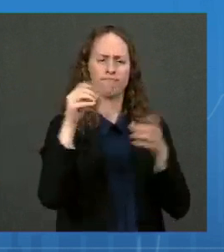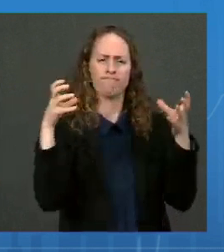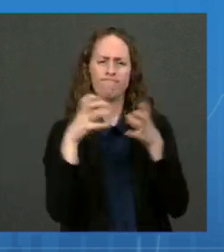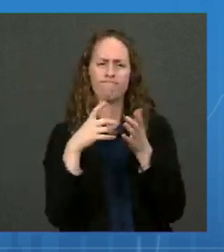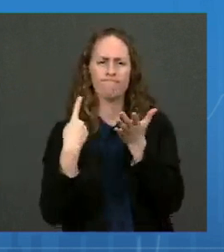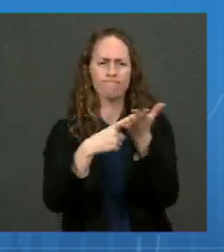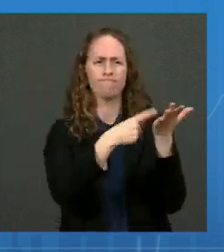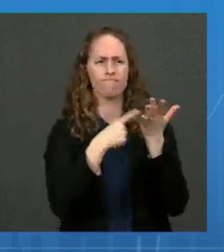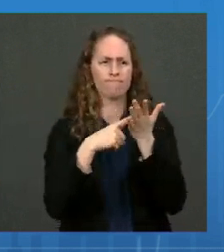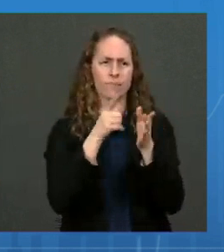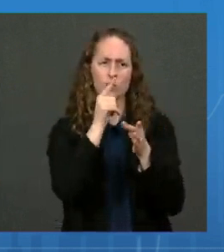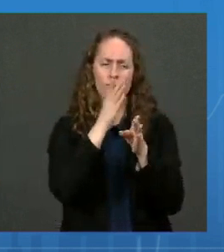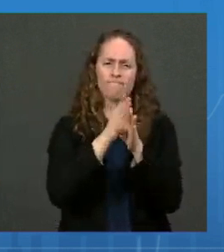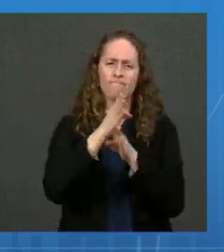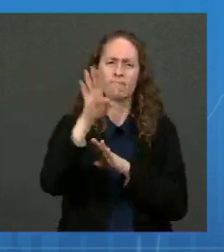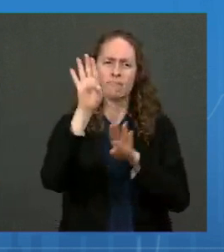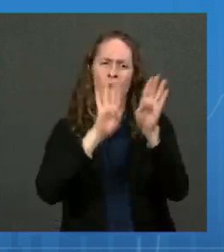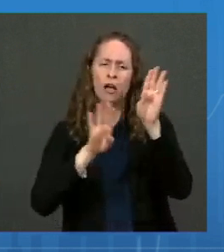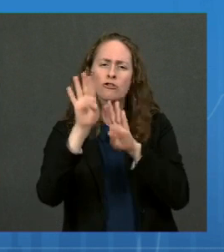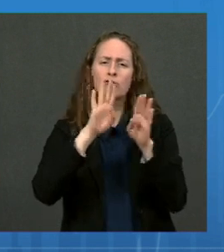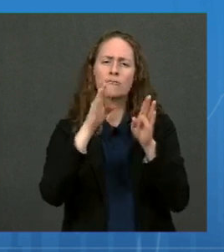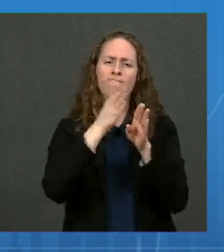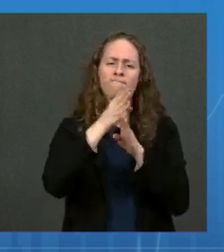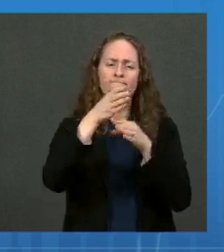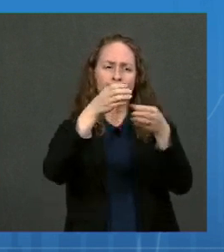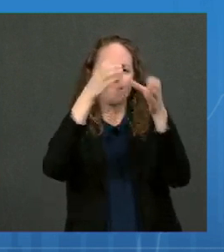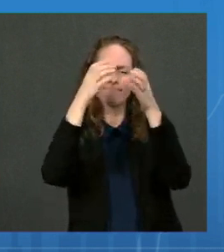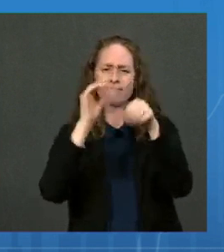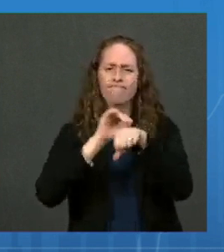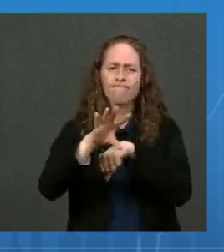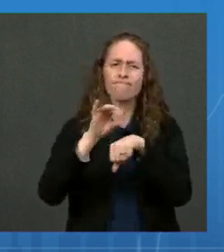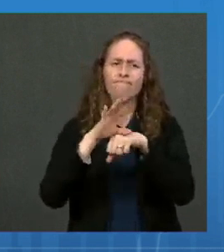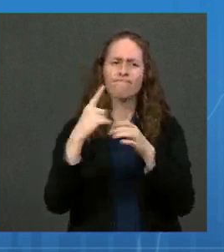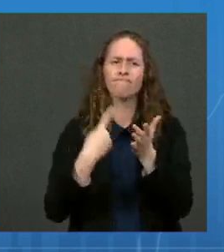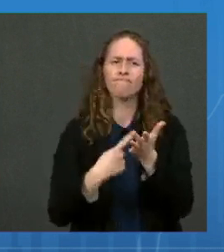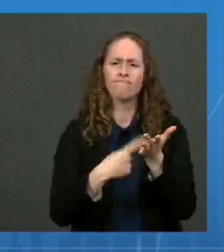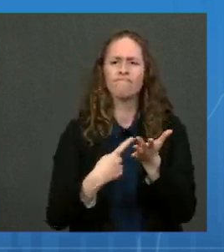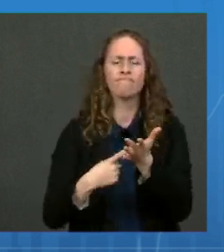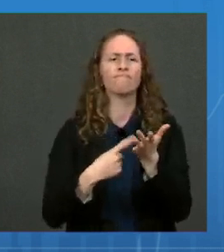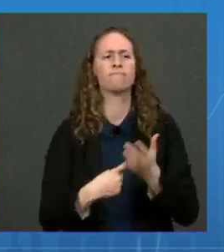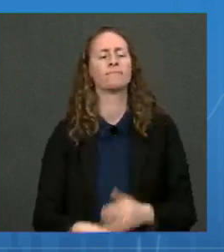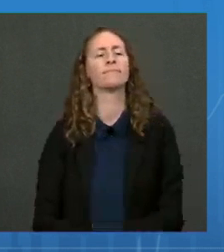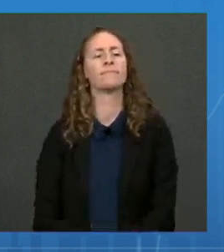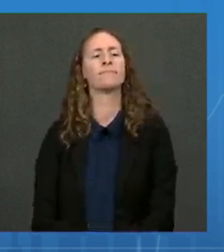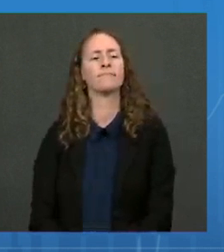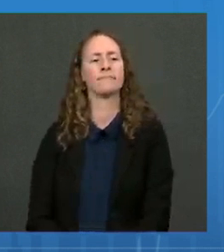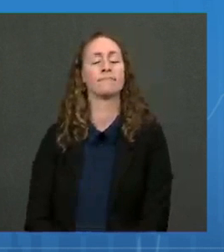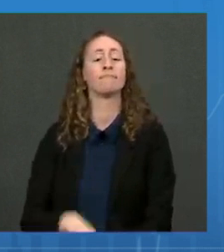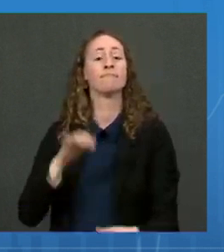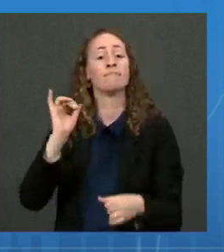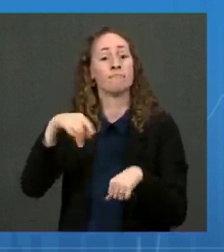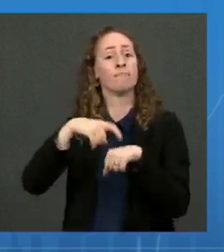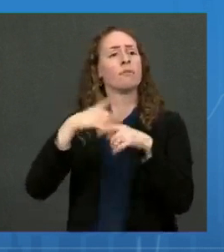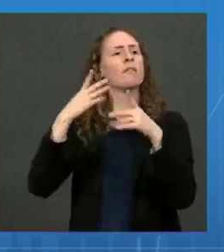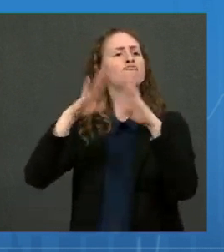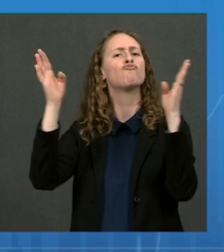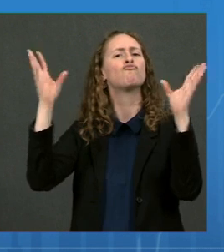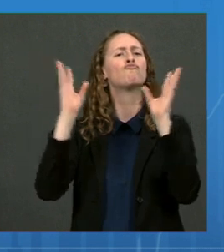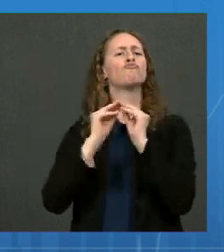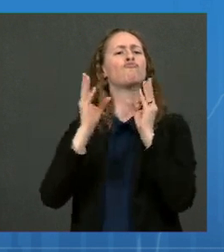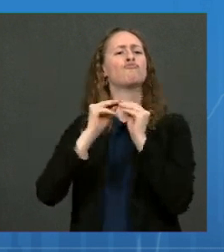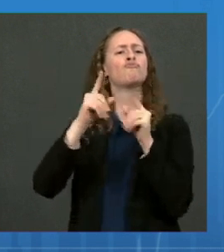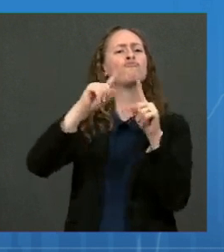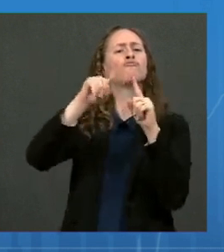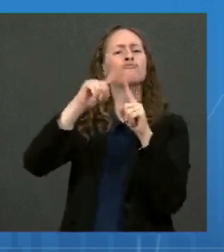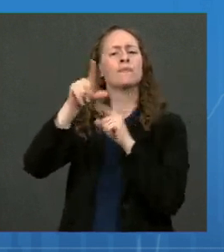Products Advisory Committee, or VRBPAC. VRBPAC holds a public meeting where scientific experts weigh in on the data and discuss key